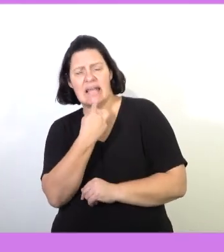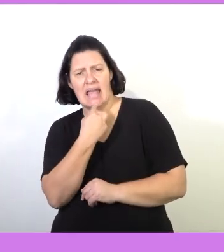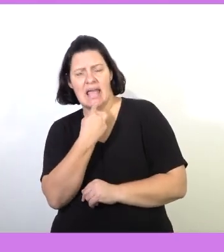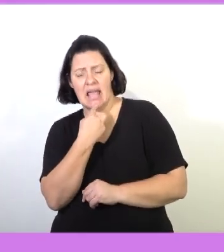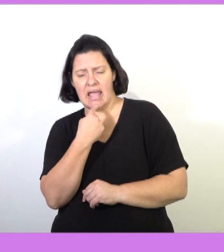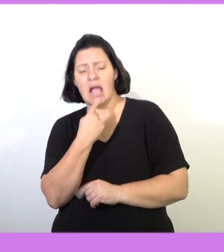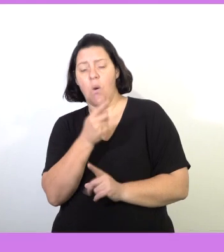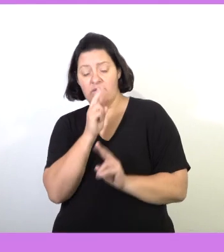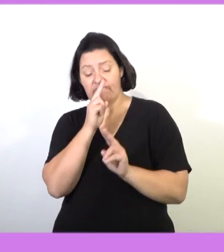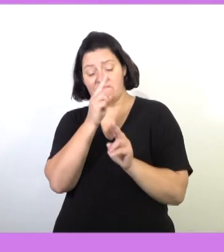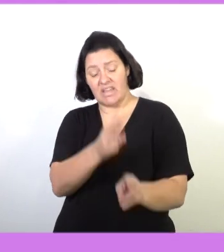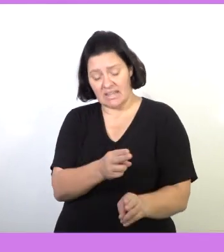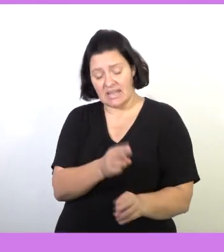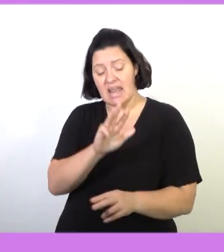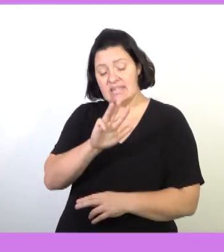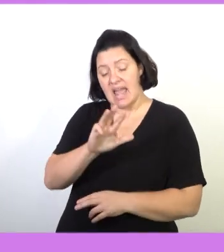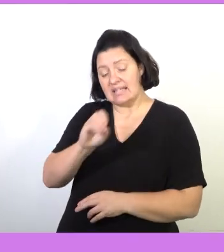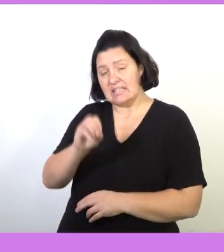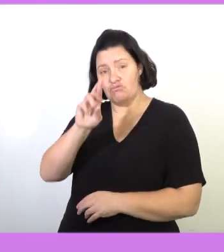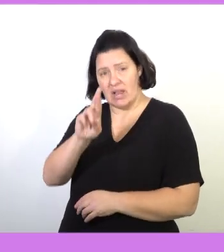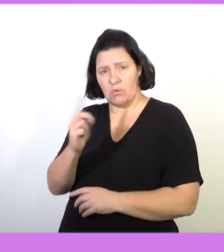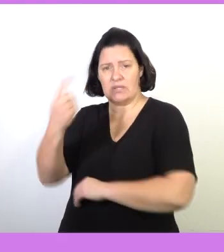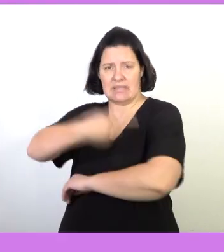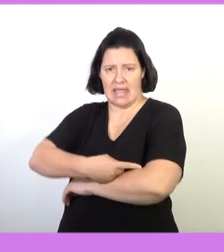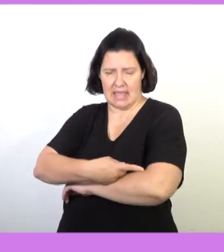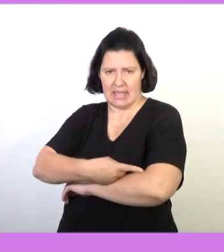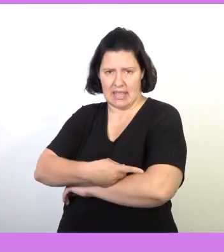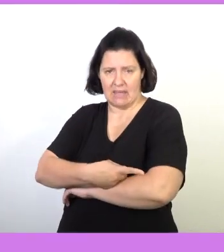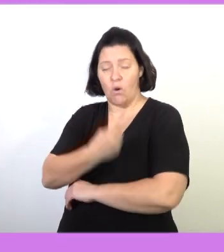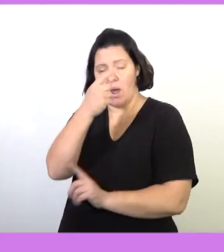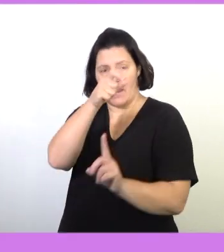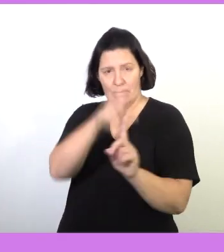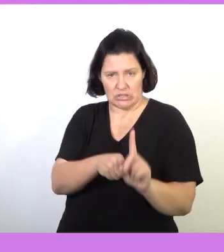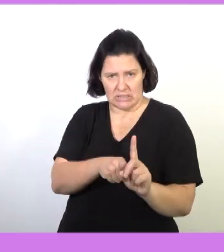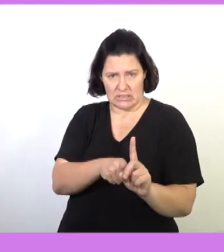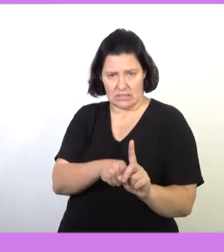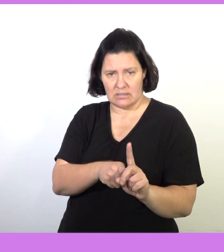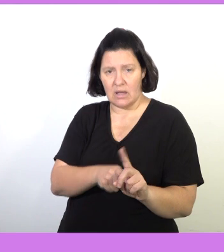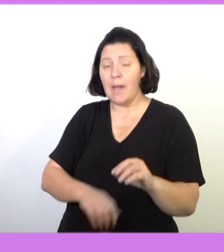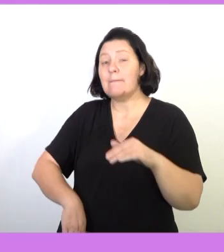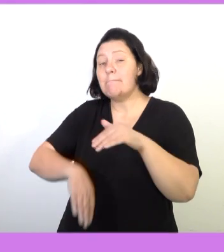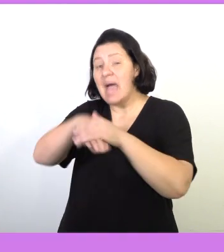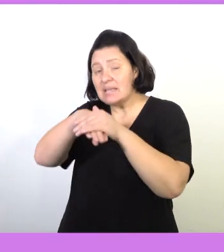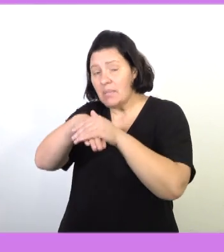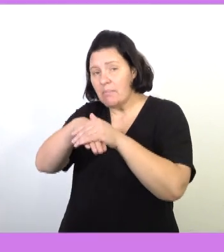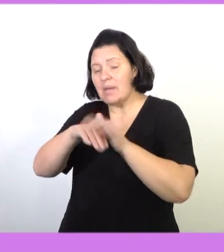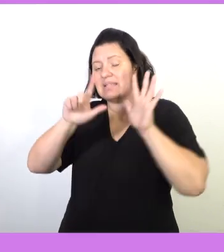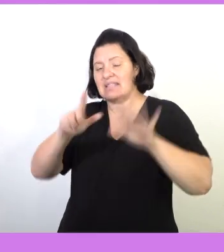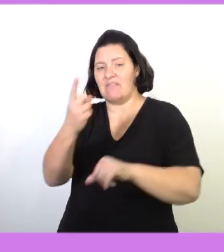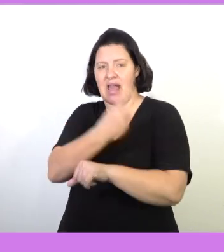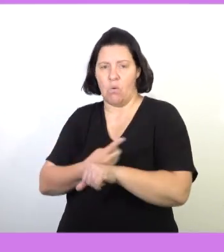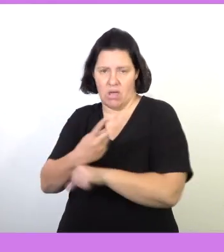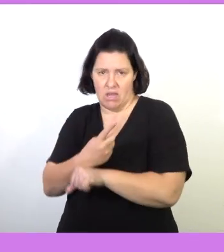said the resort charges visitors 90 rands per day, per person, and up to the maximum of seven